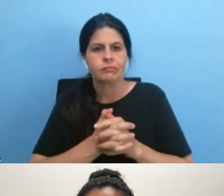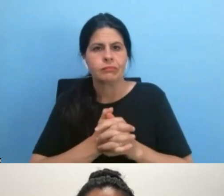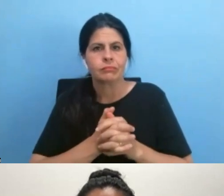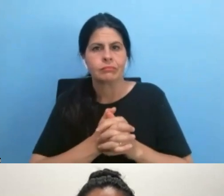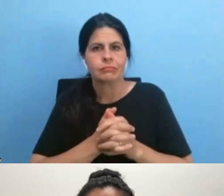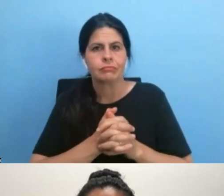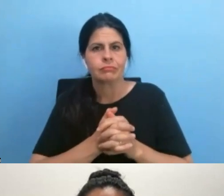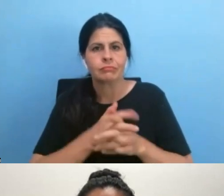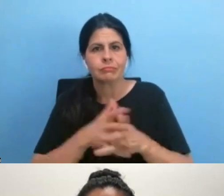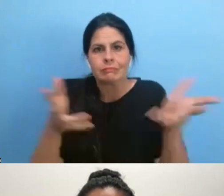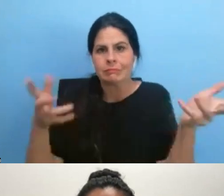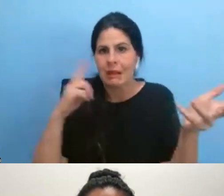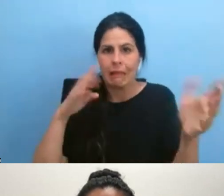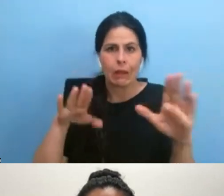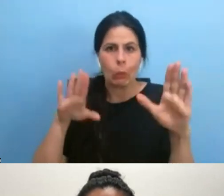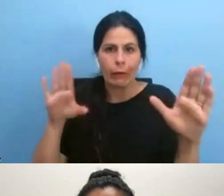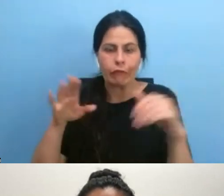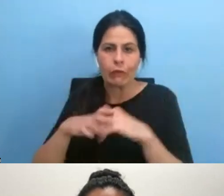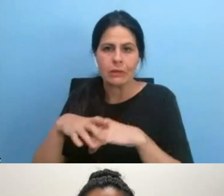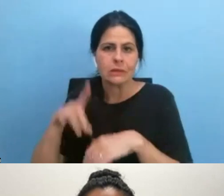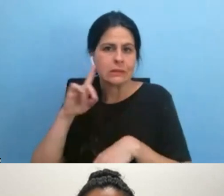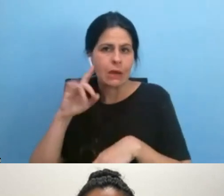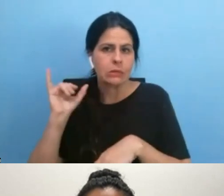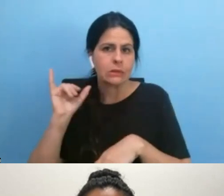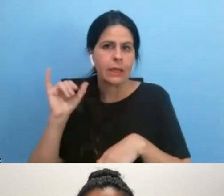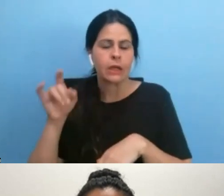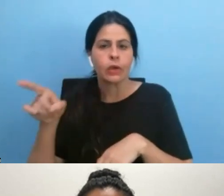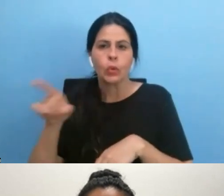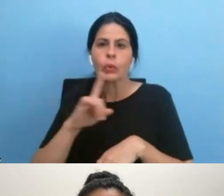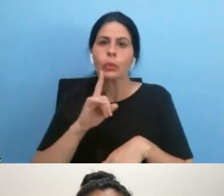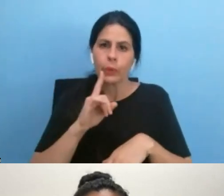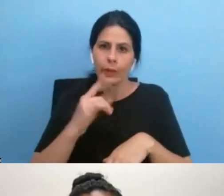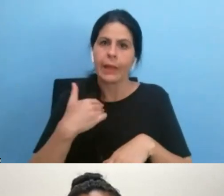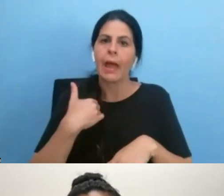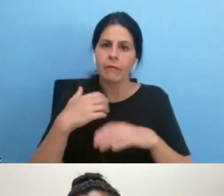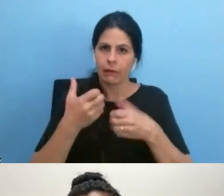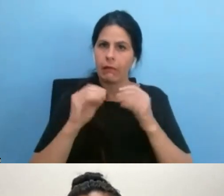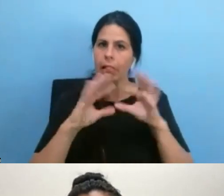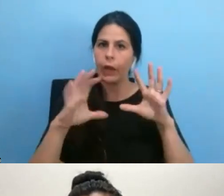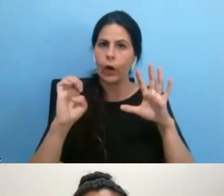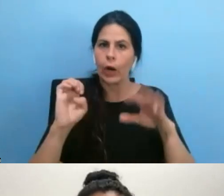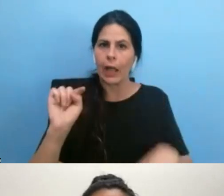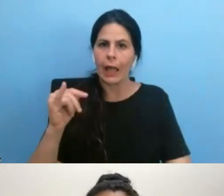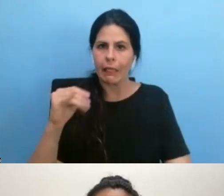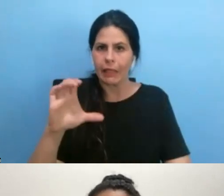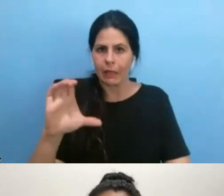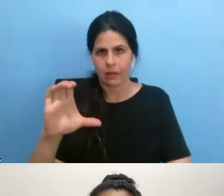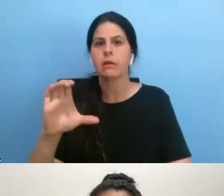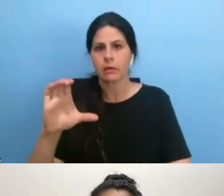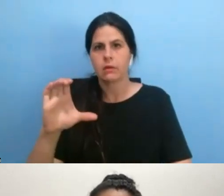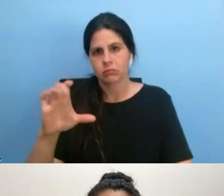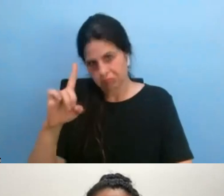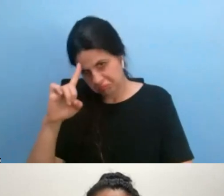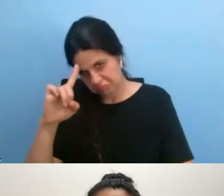I mean, I think it's wonderful. It sounds like you really have an ethical core and you want to stick to it. Um,